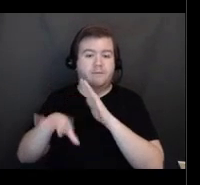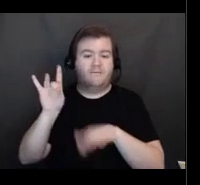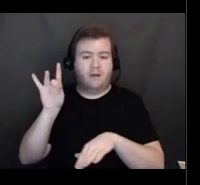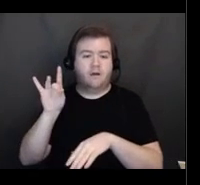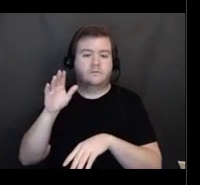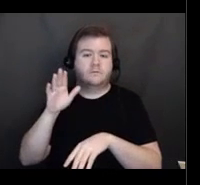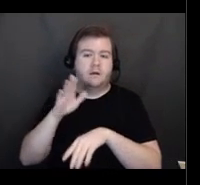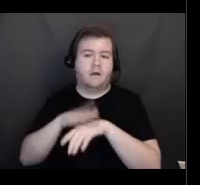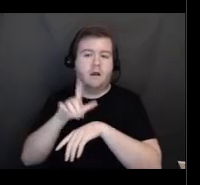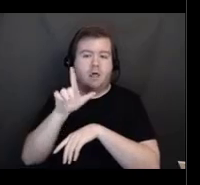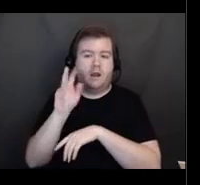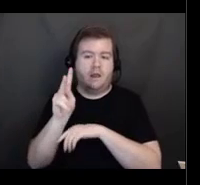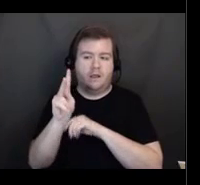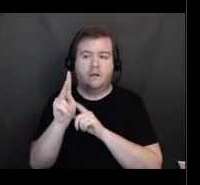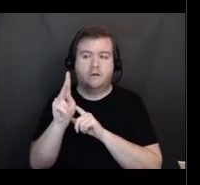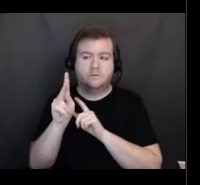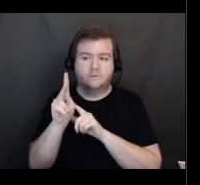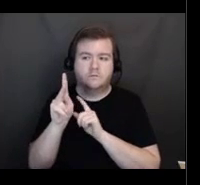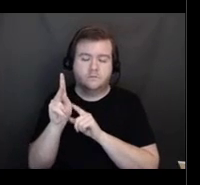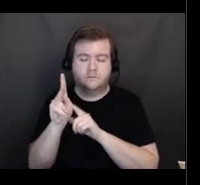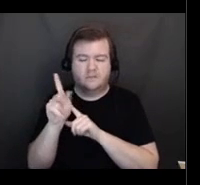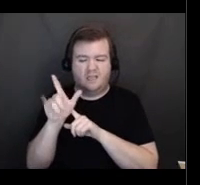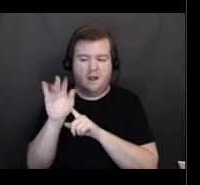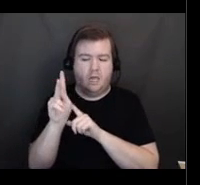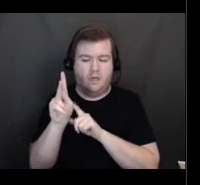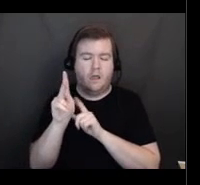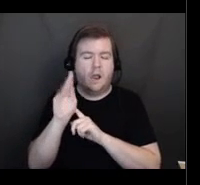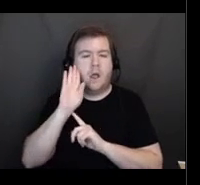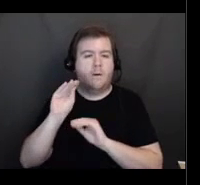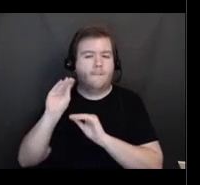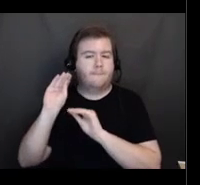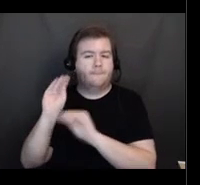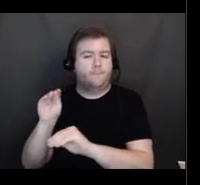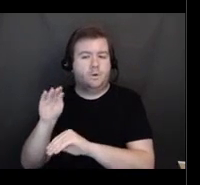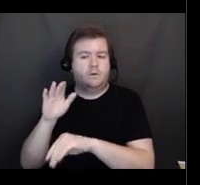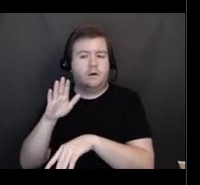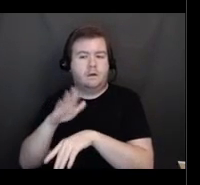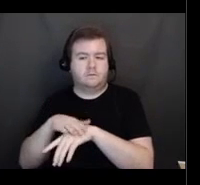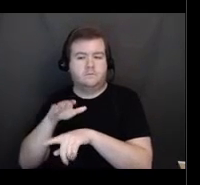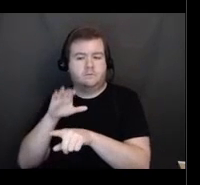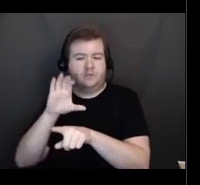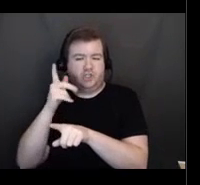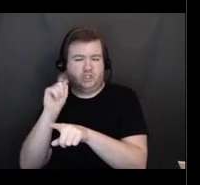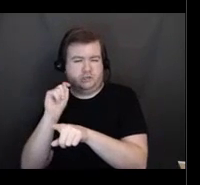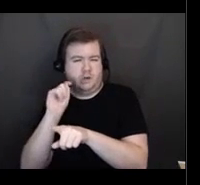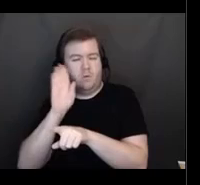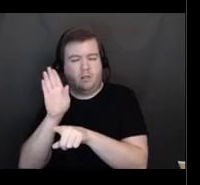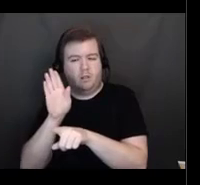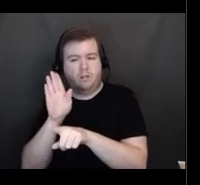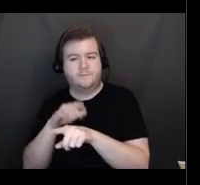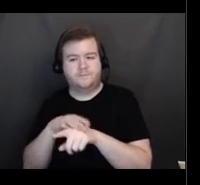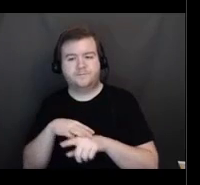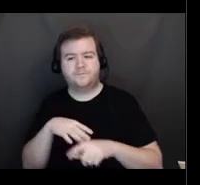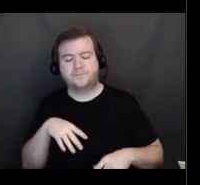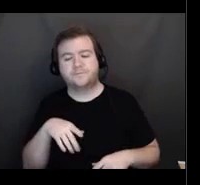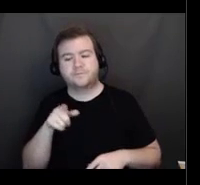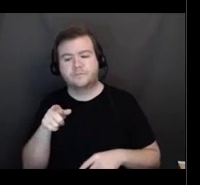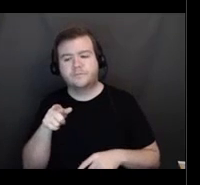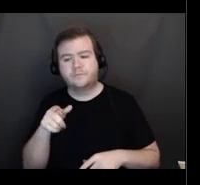link which I will put in the chat section. Actually, I have